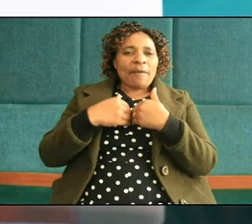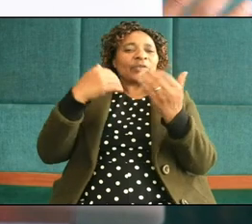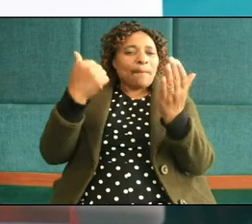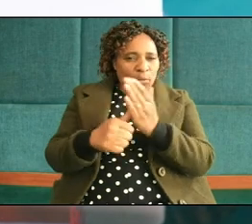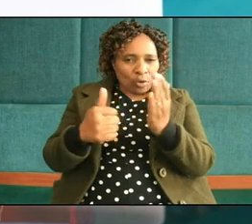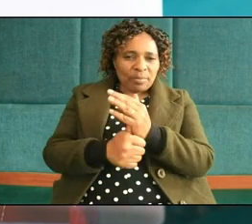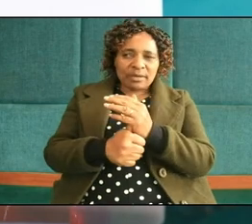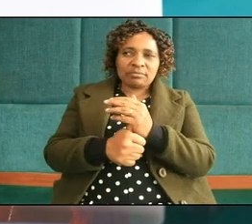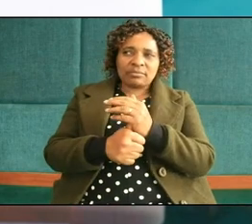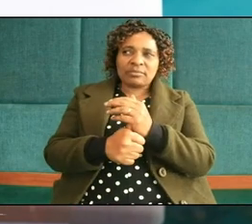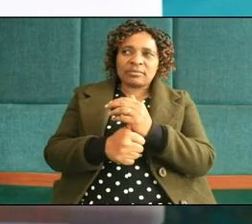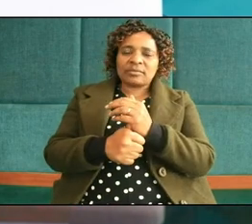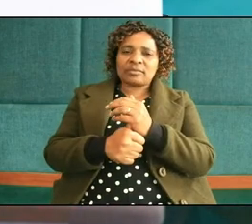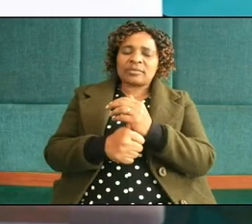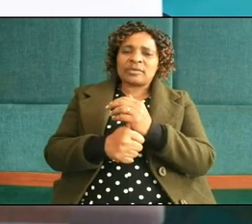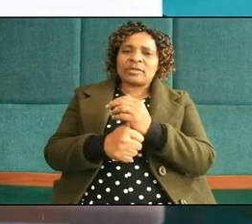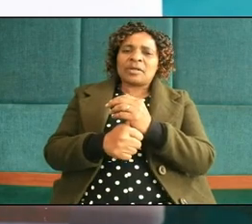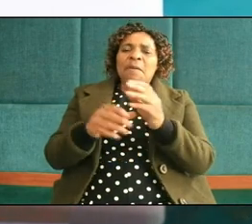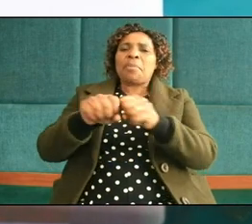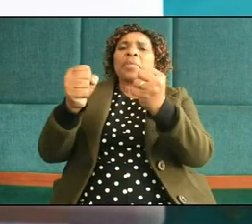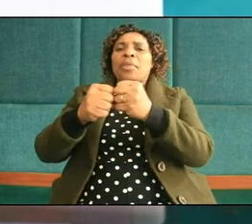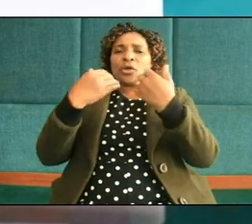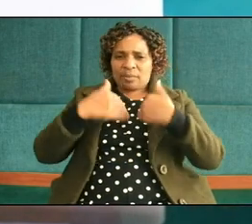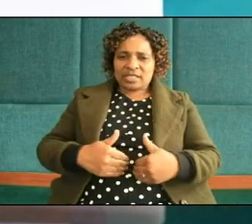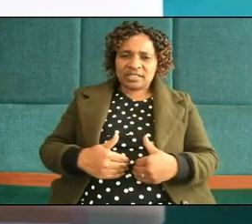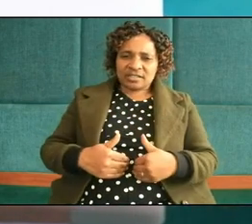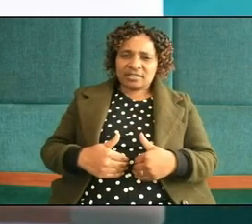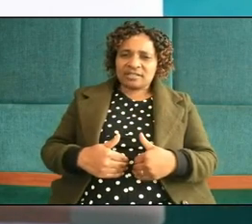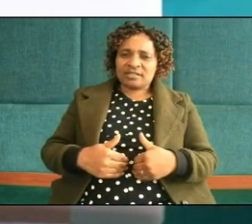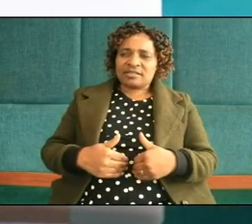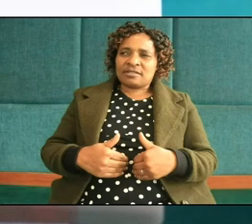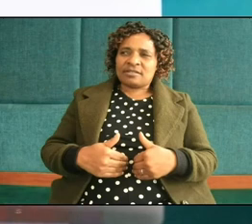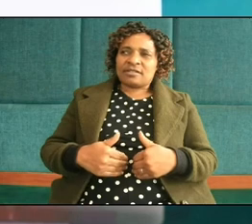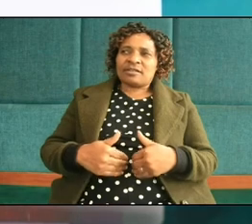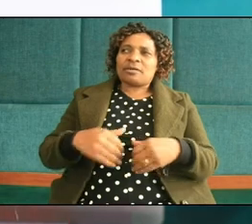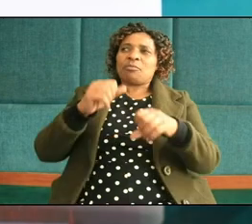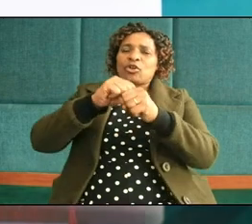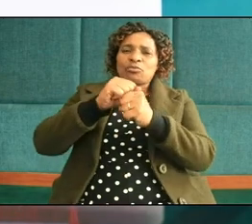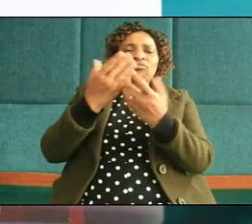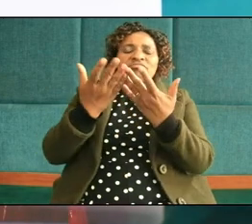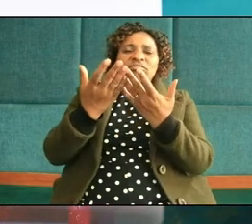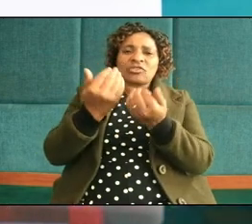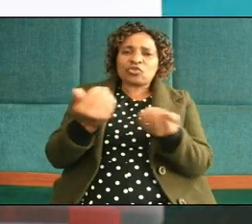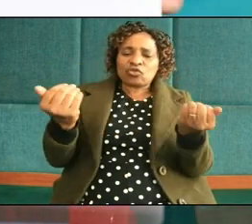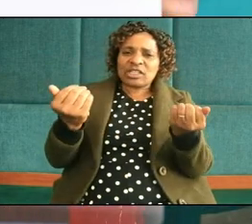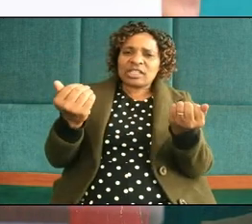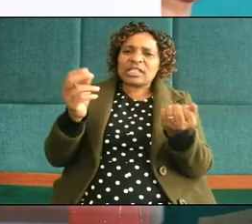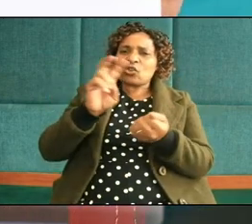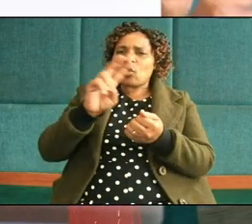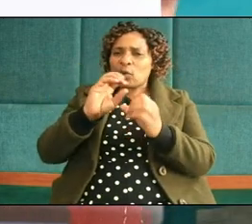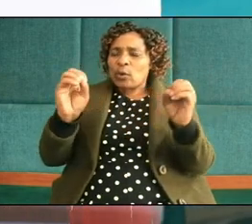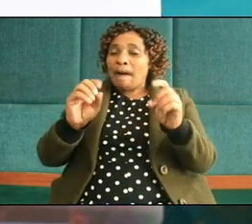of fallen humanity the church is the devil's favorite site and the